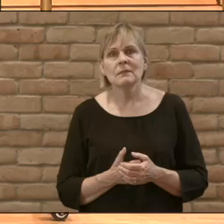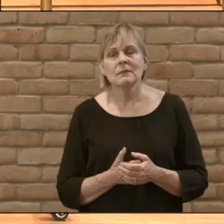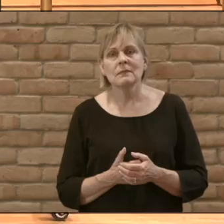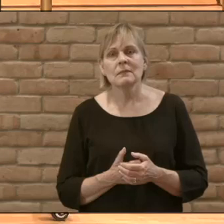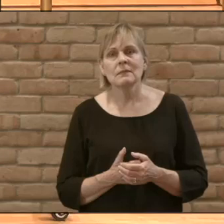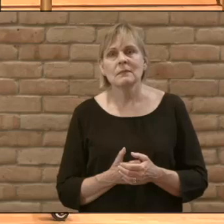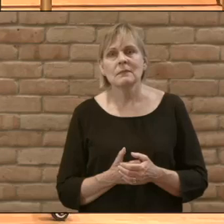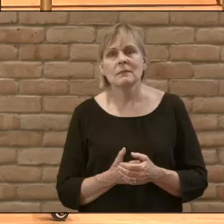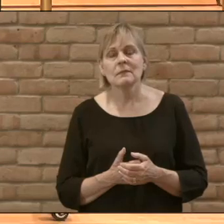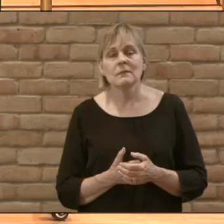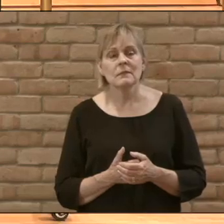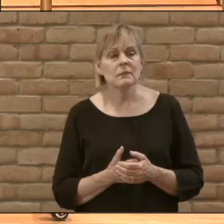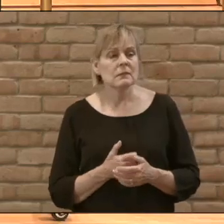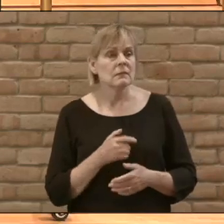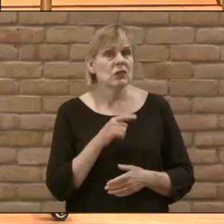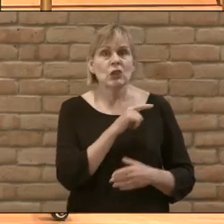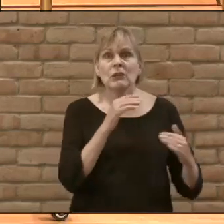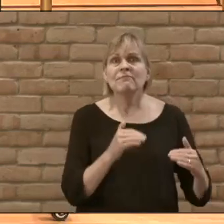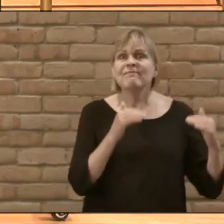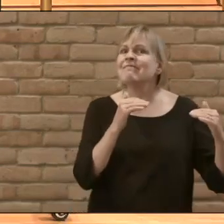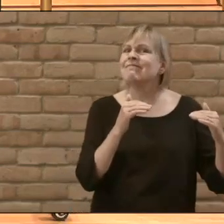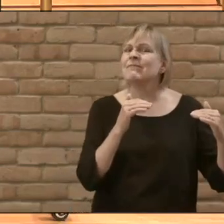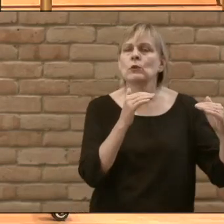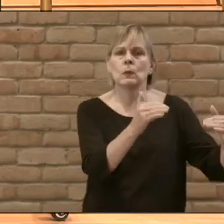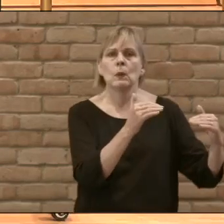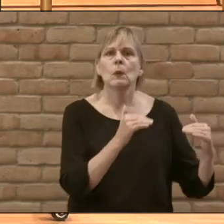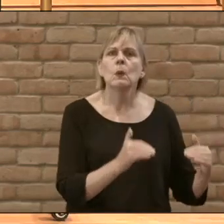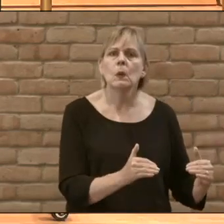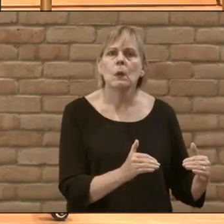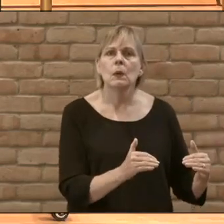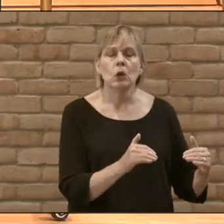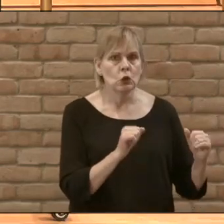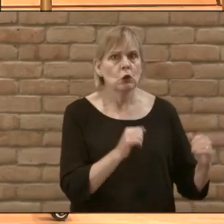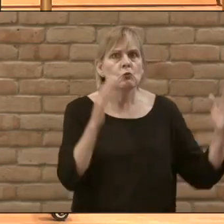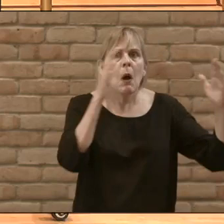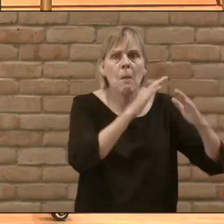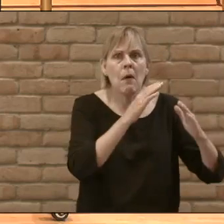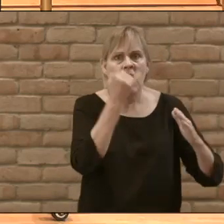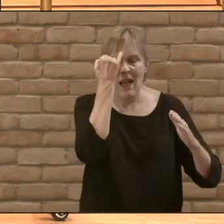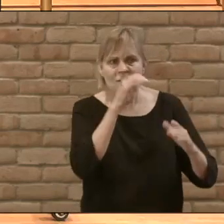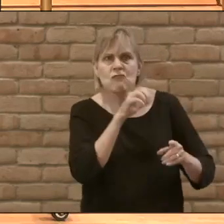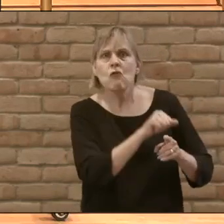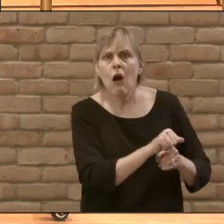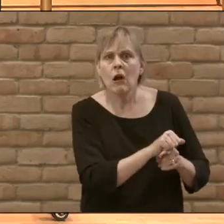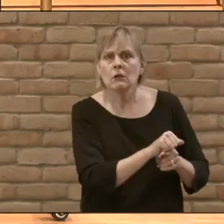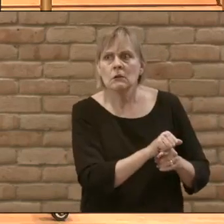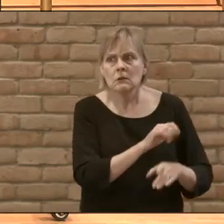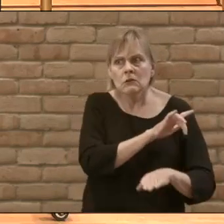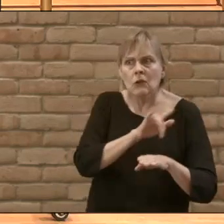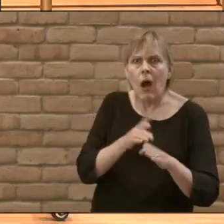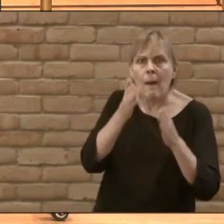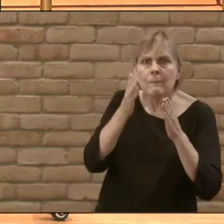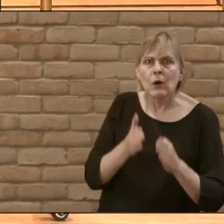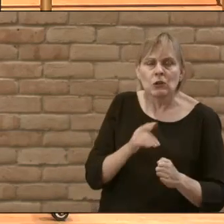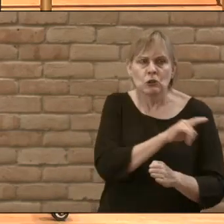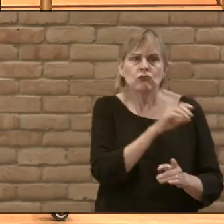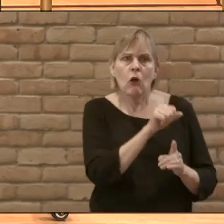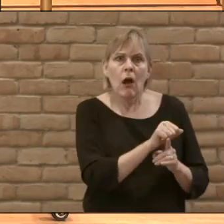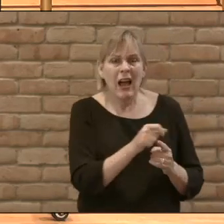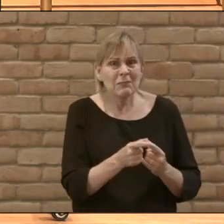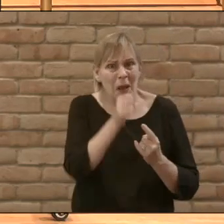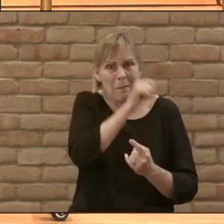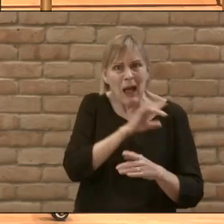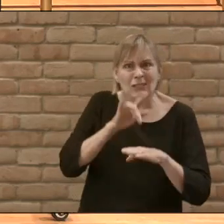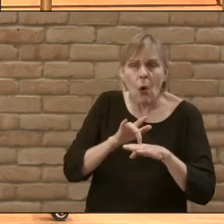She had no place in this crowd of people and she certainly would have landed herself in big trouble if she was caught intentionally touching someone else especially a man